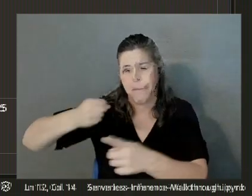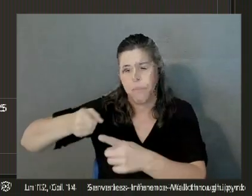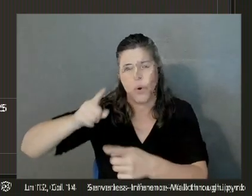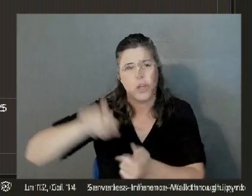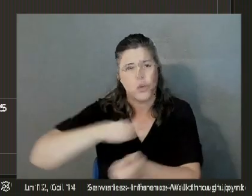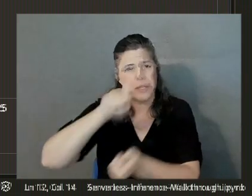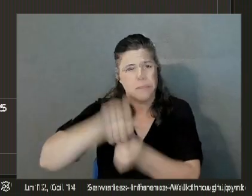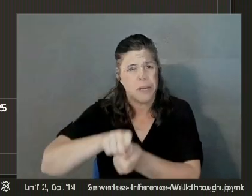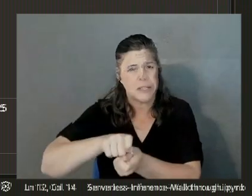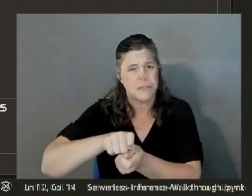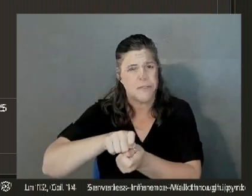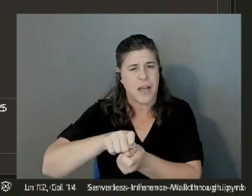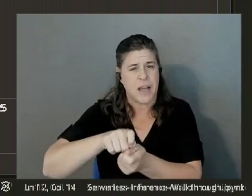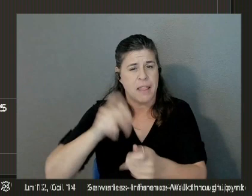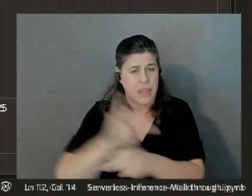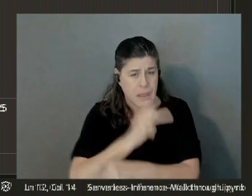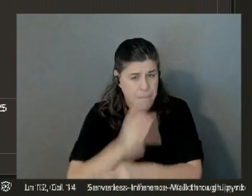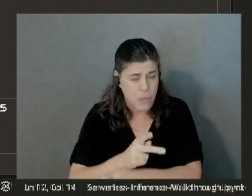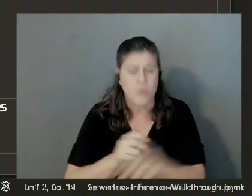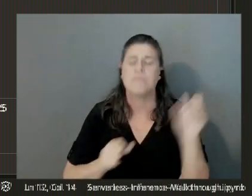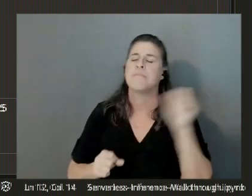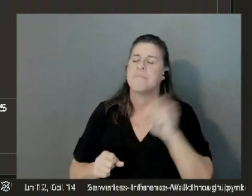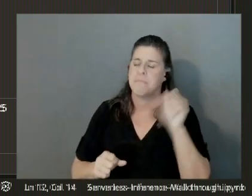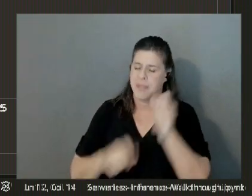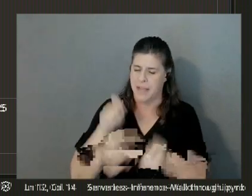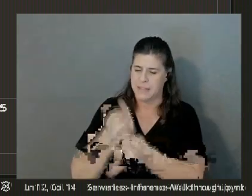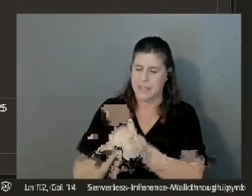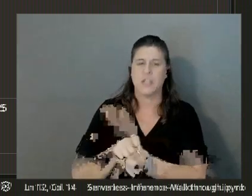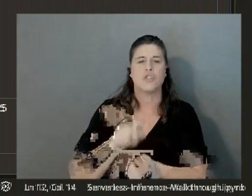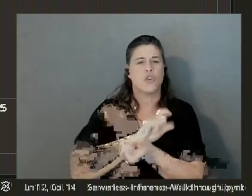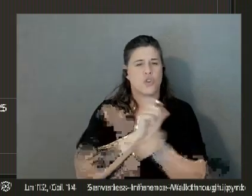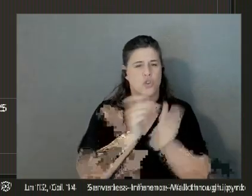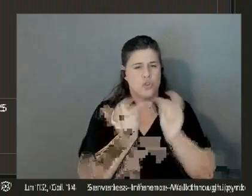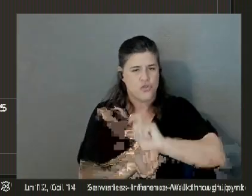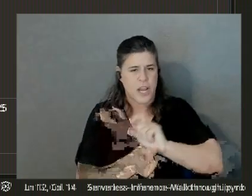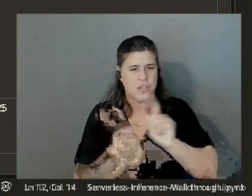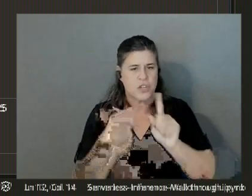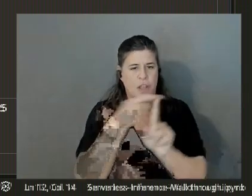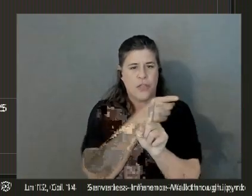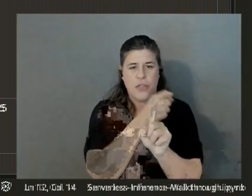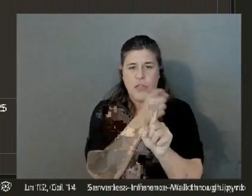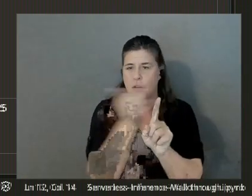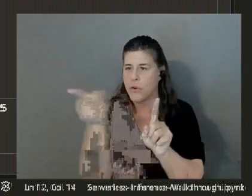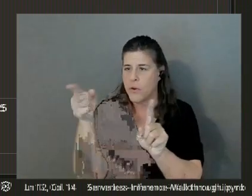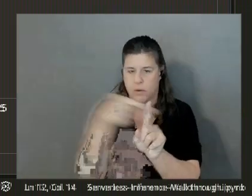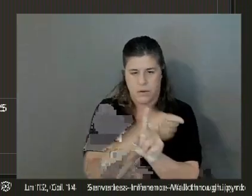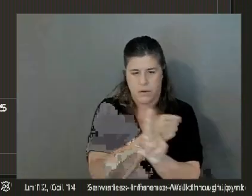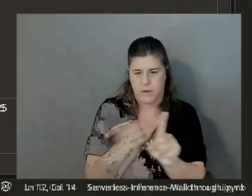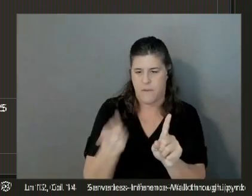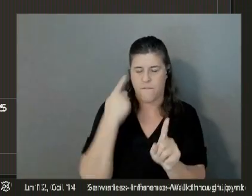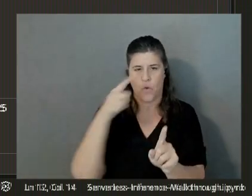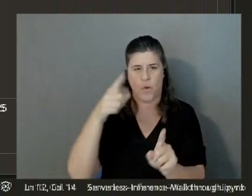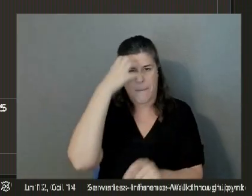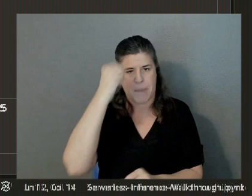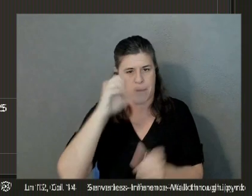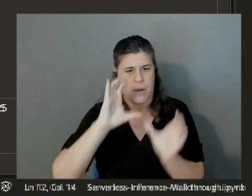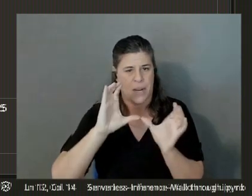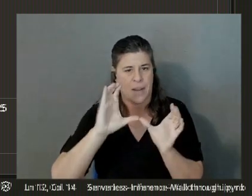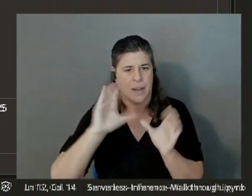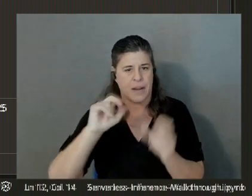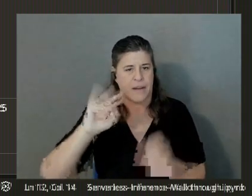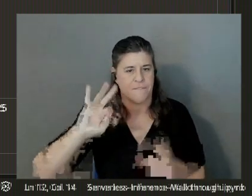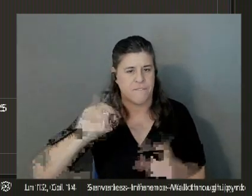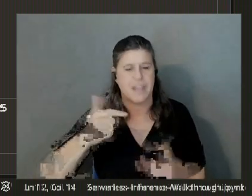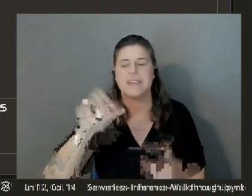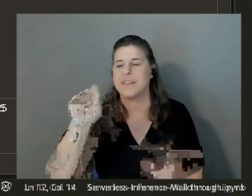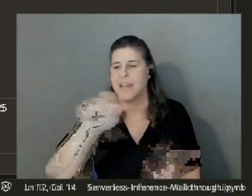Exactly. So you're just switching that out with these memory configurations, and that's it. Yep, exactly. So instead of specifying the